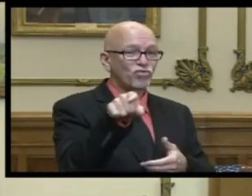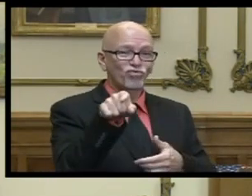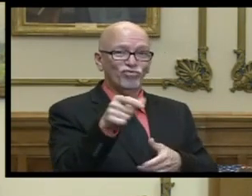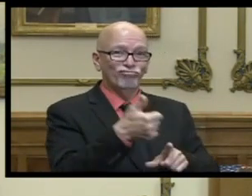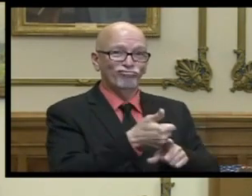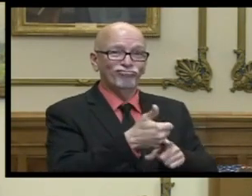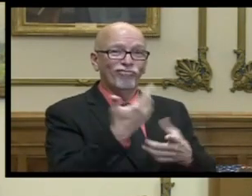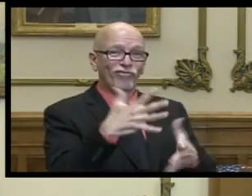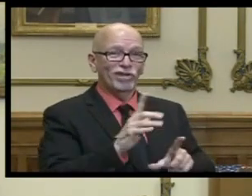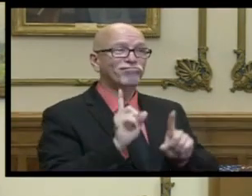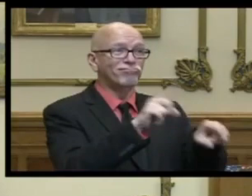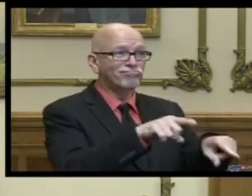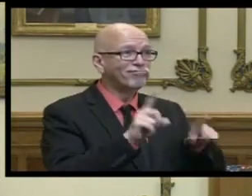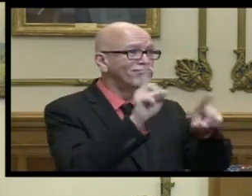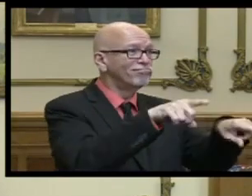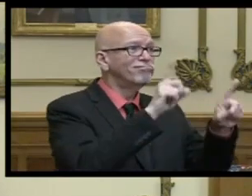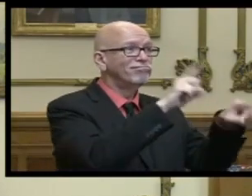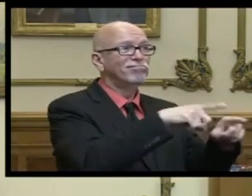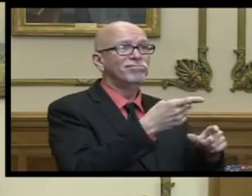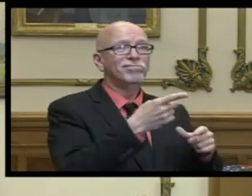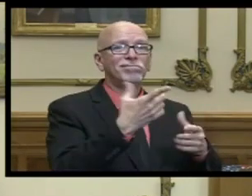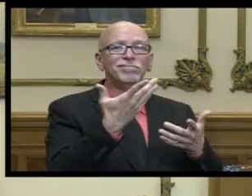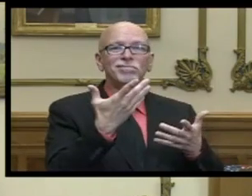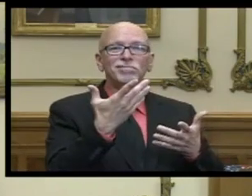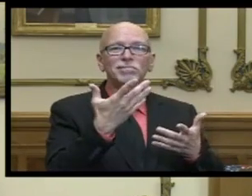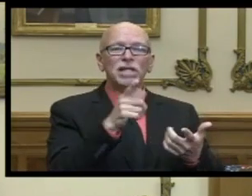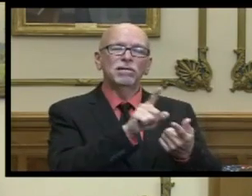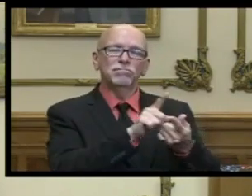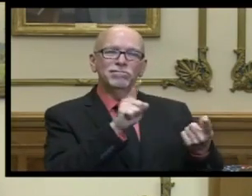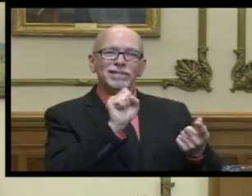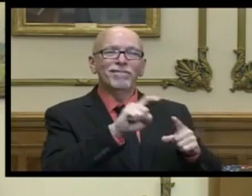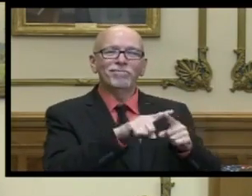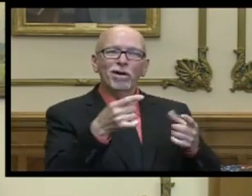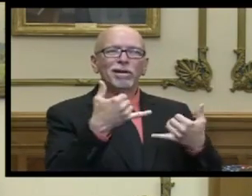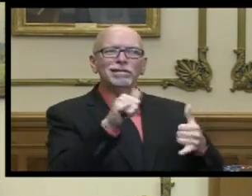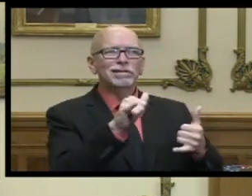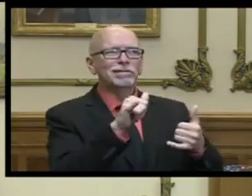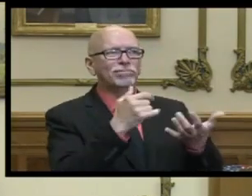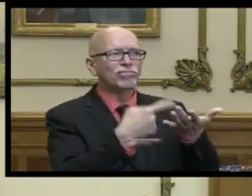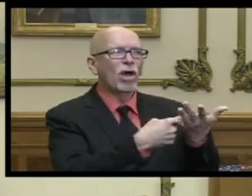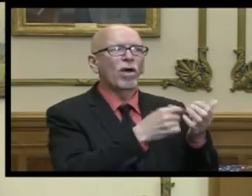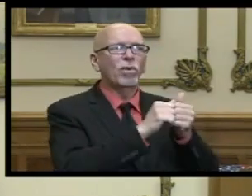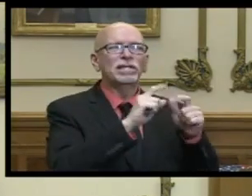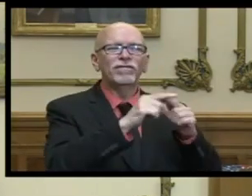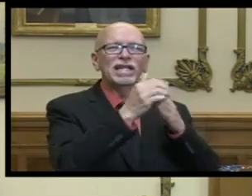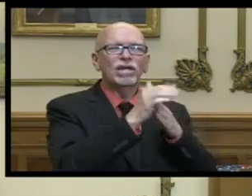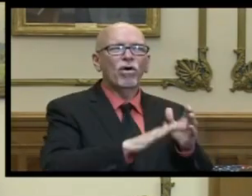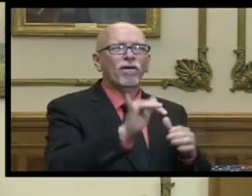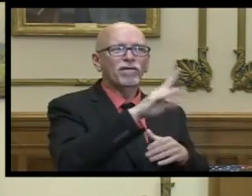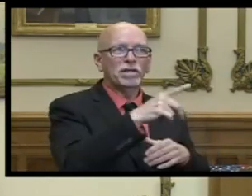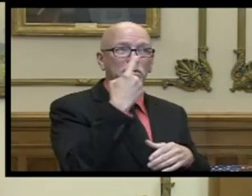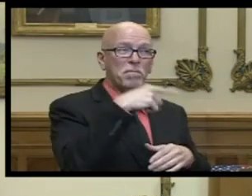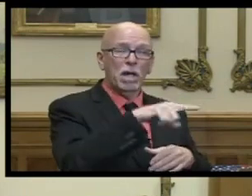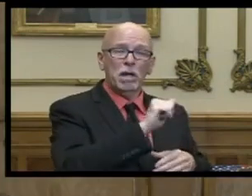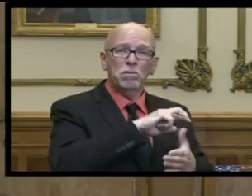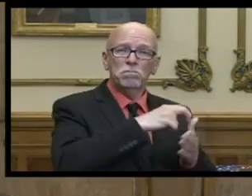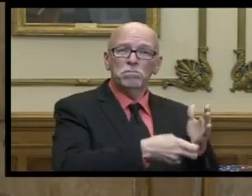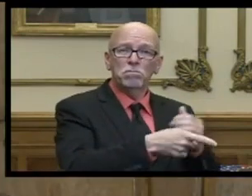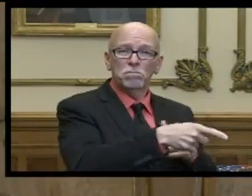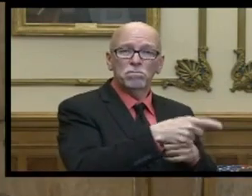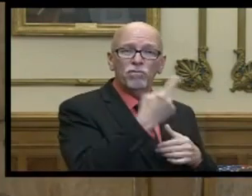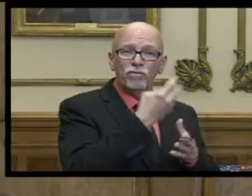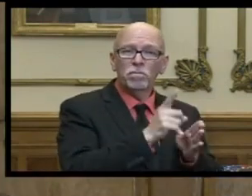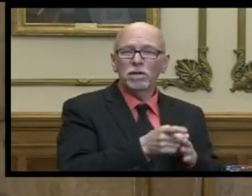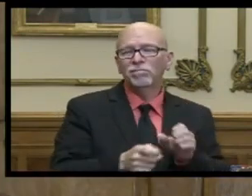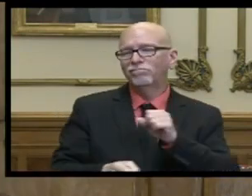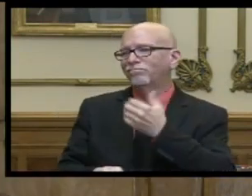field connecting physically separated but connecting with leaders all over the state of indiana you want to just kind of dive into that for just a few